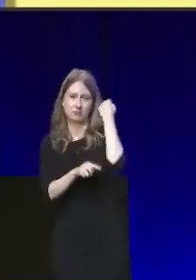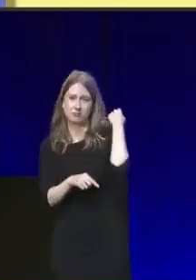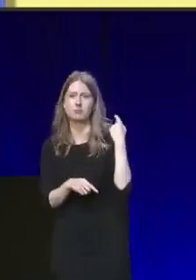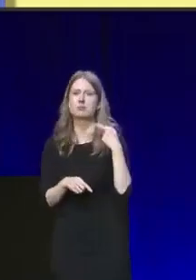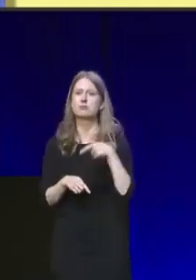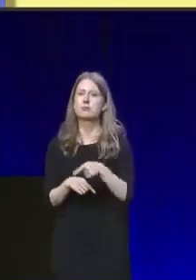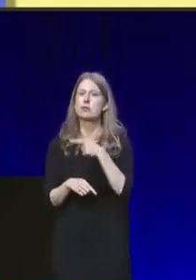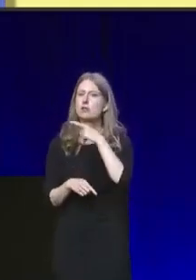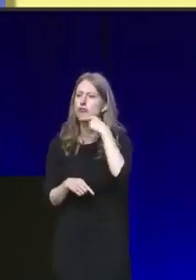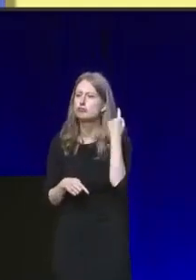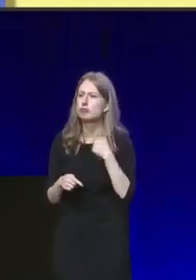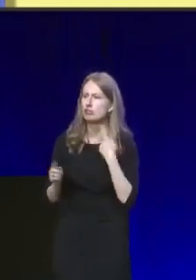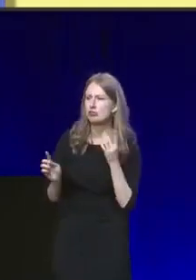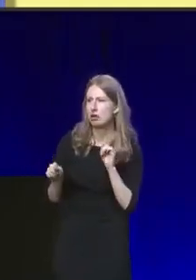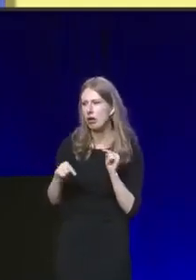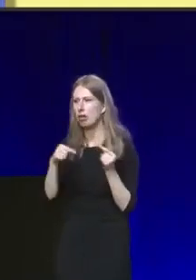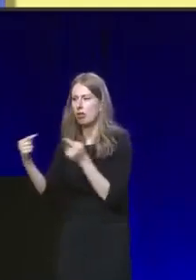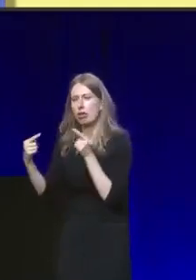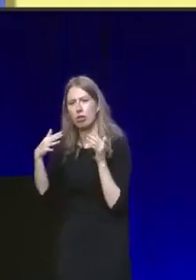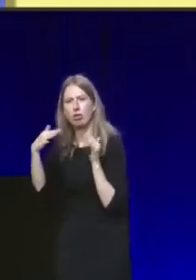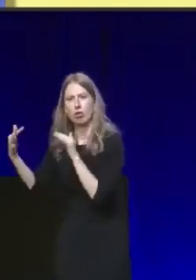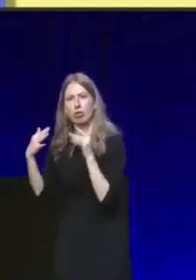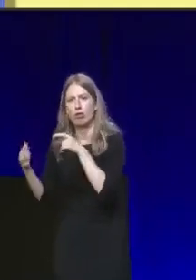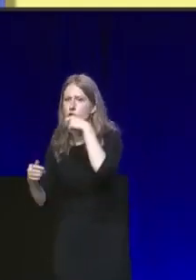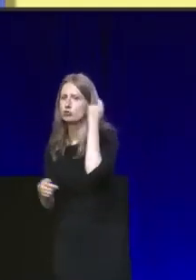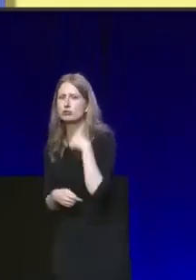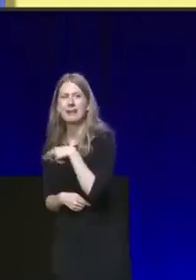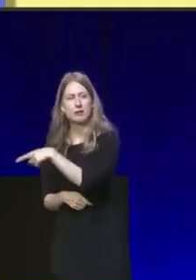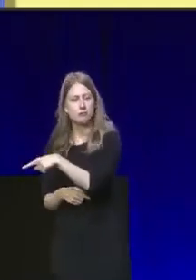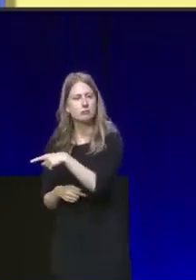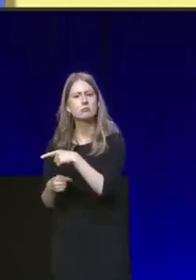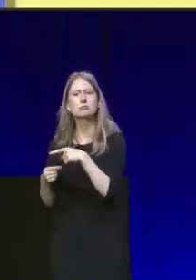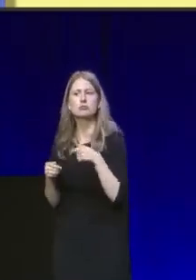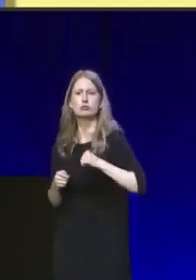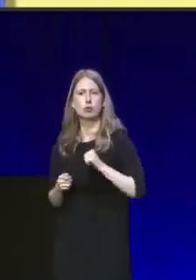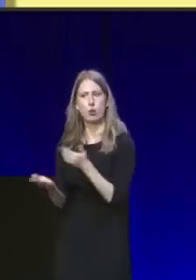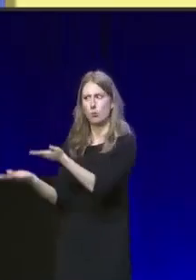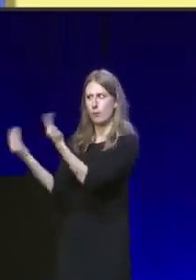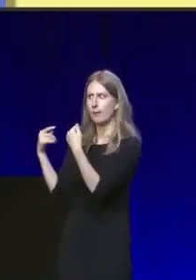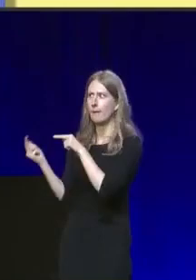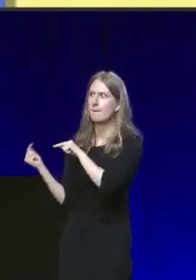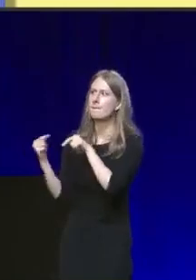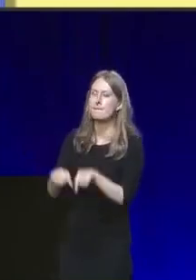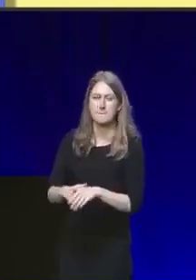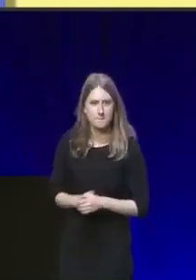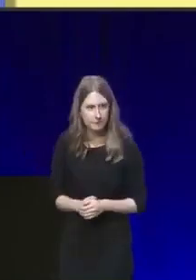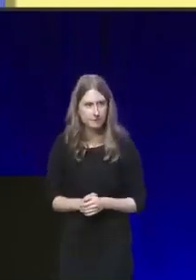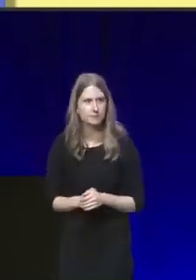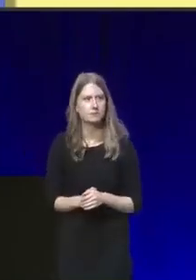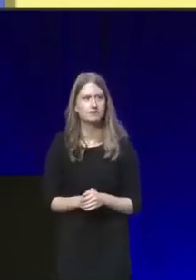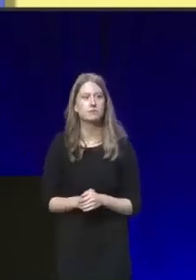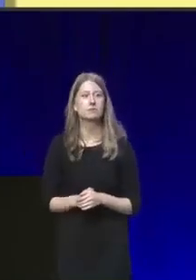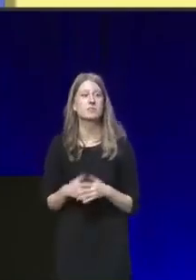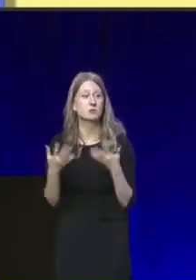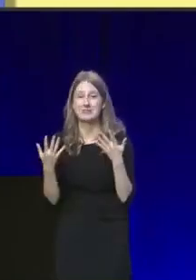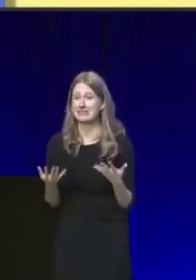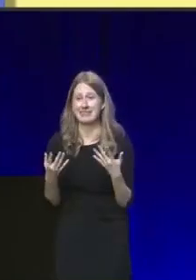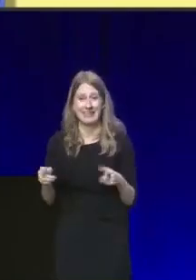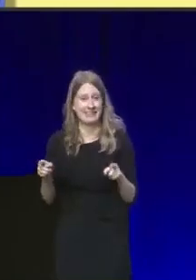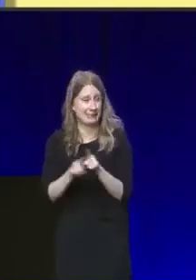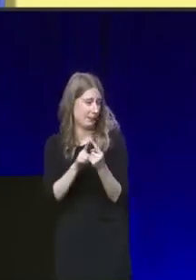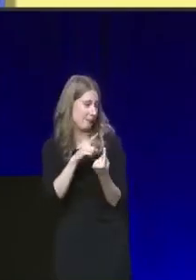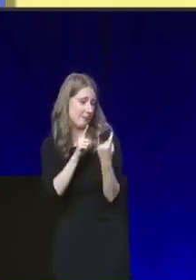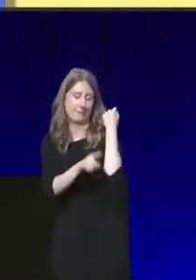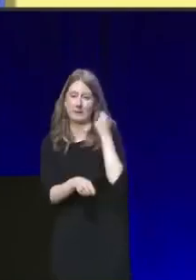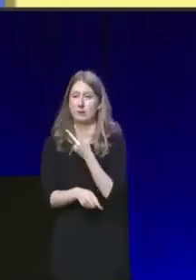launched its war of aggression on Ukraine. Conference today, just as we did on the 24th of February